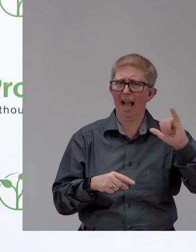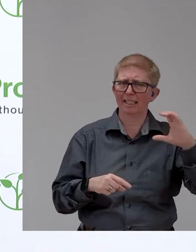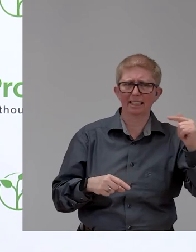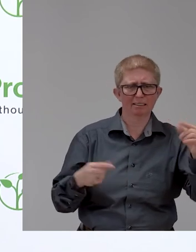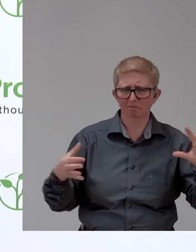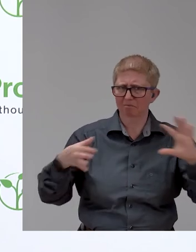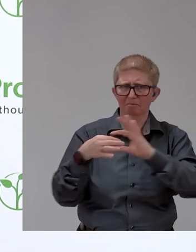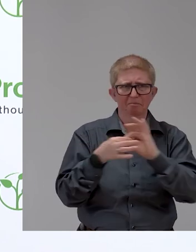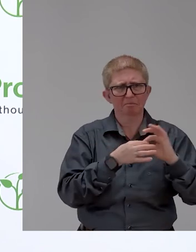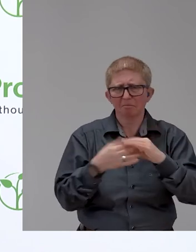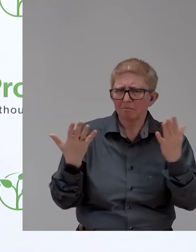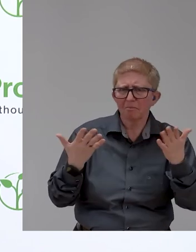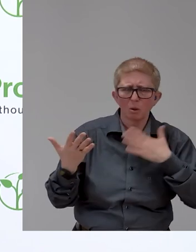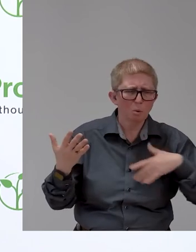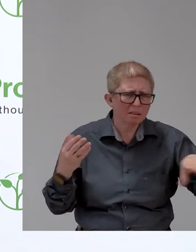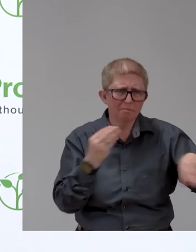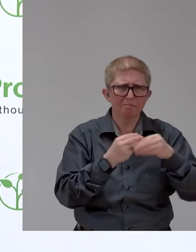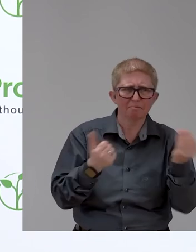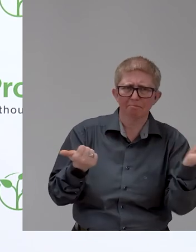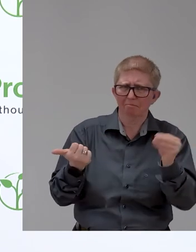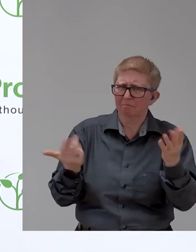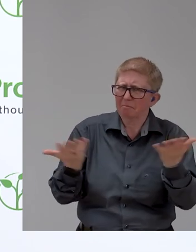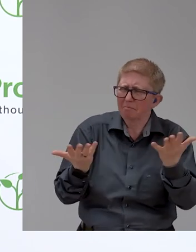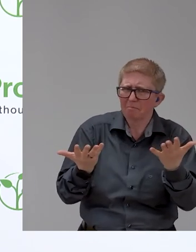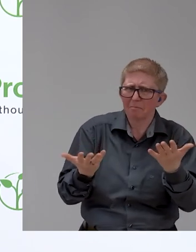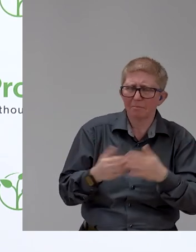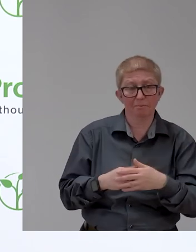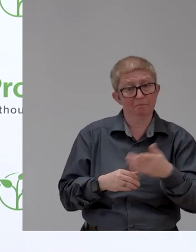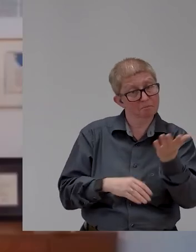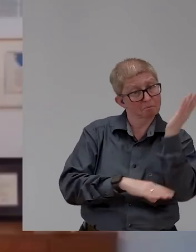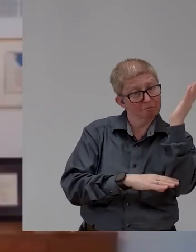ICT side of the topic, but please, the stage is yours.